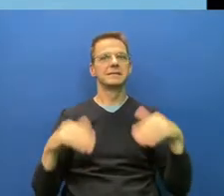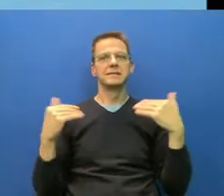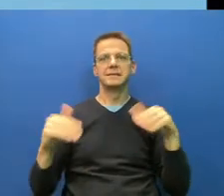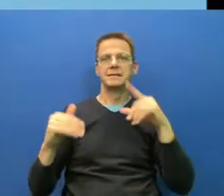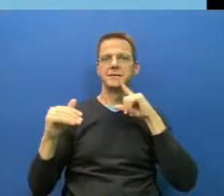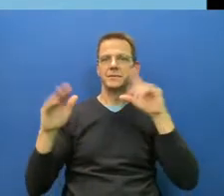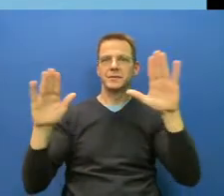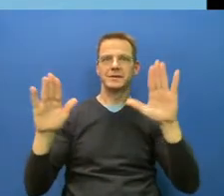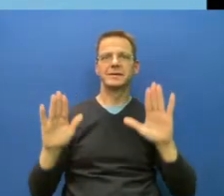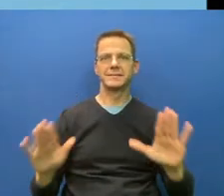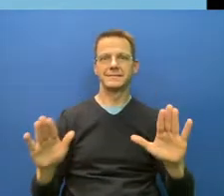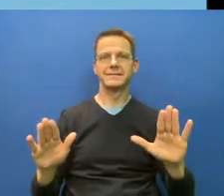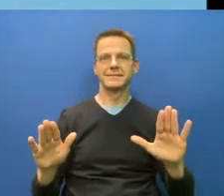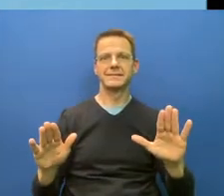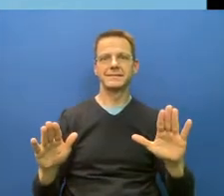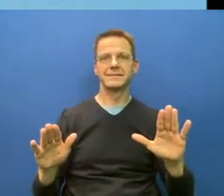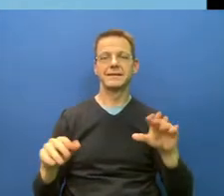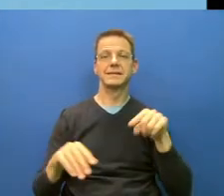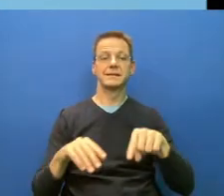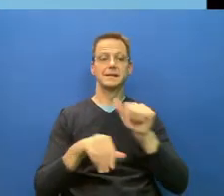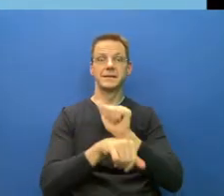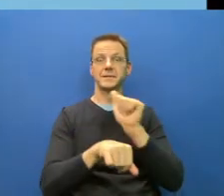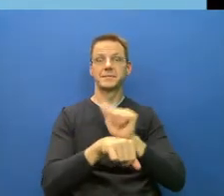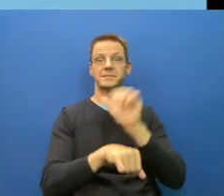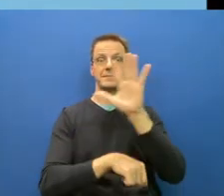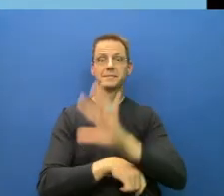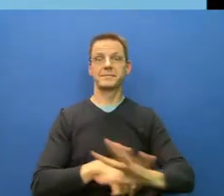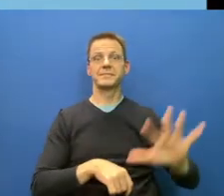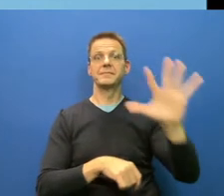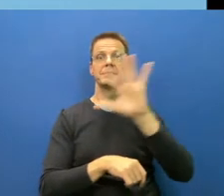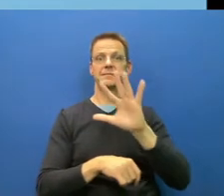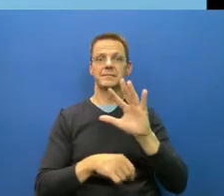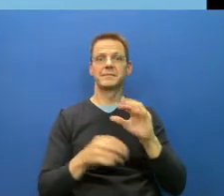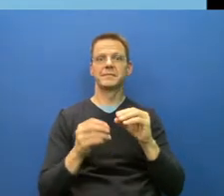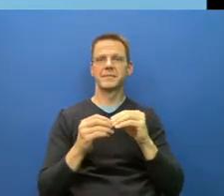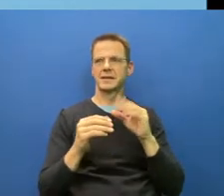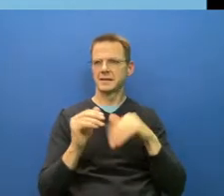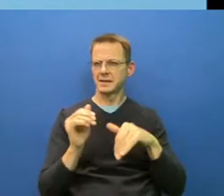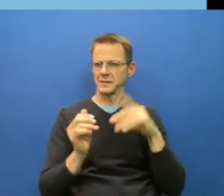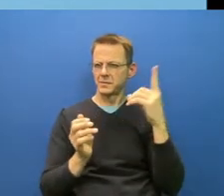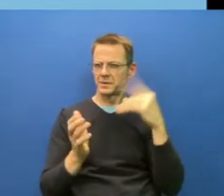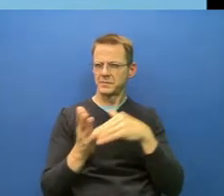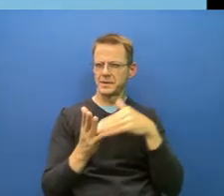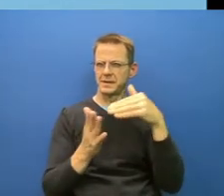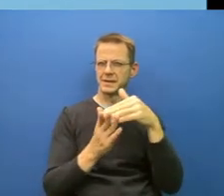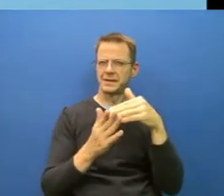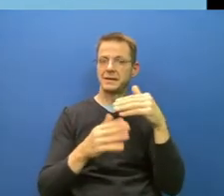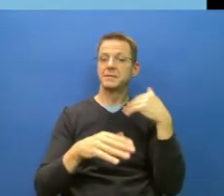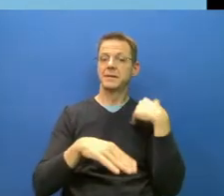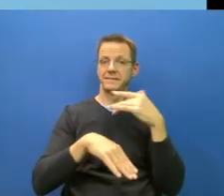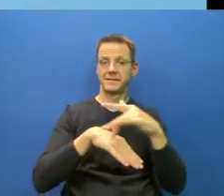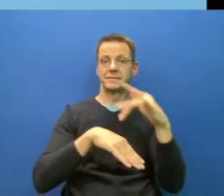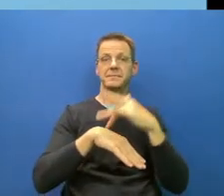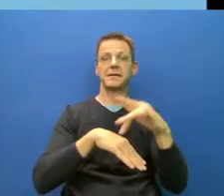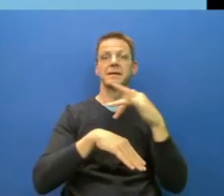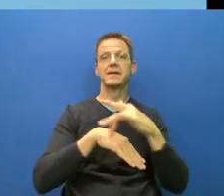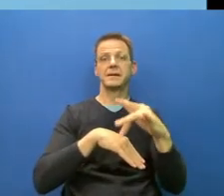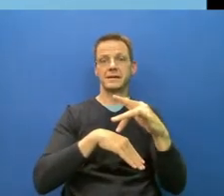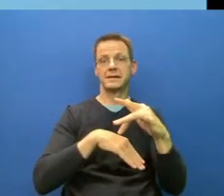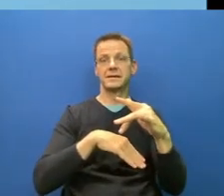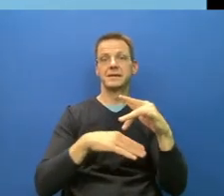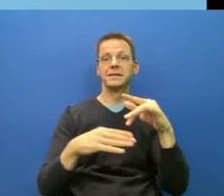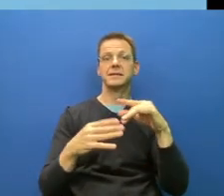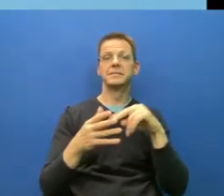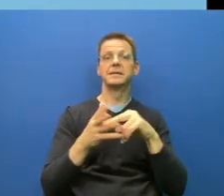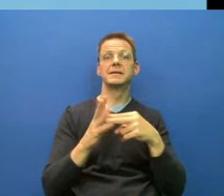than one million doses available. So it's 32% of eligible population. So basically, we could just start boosting